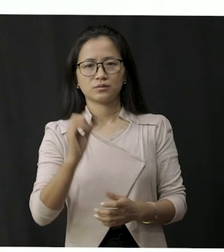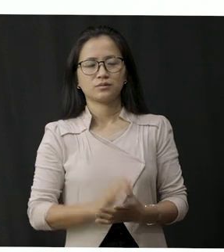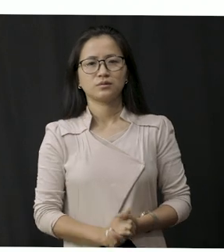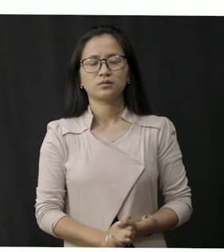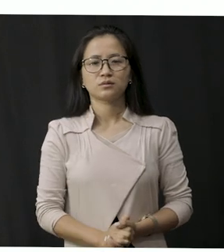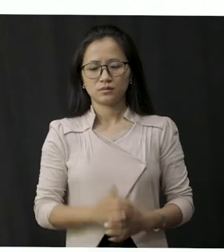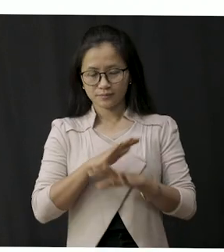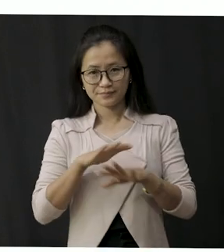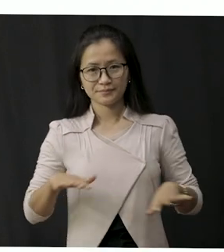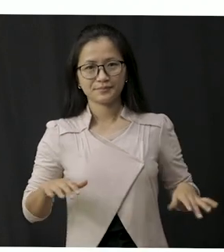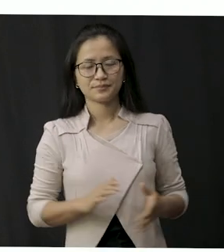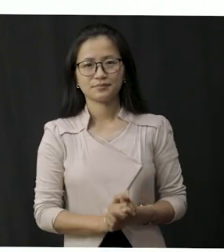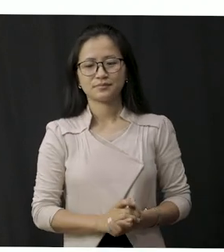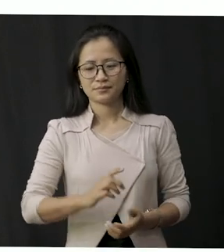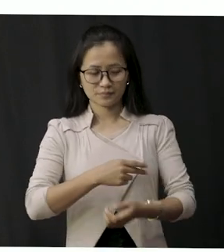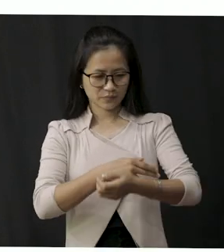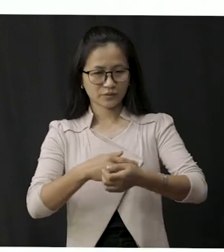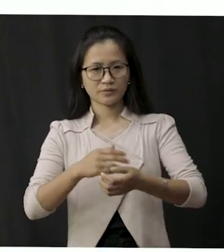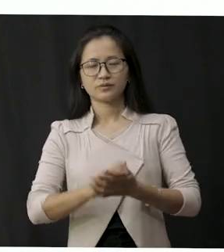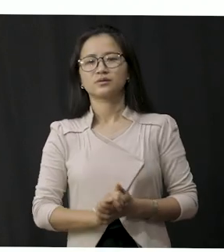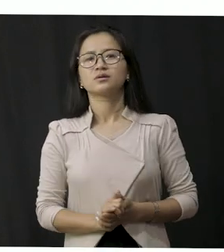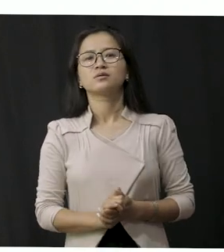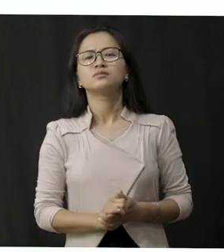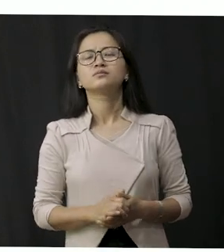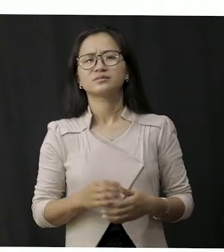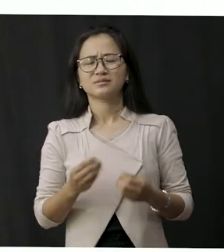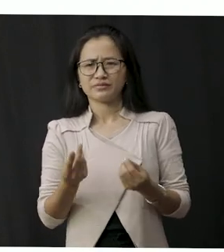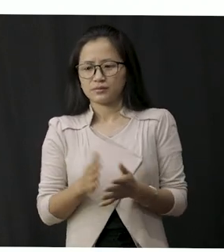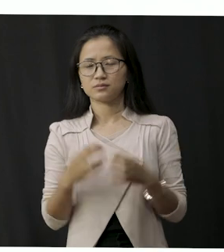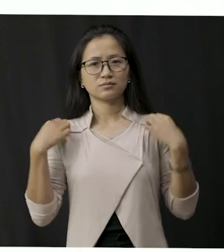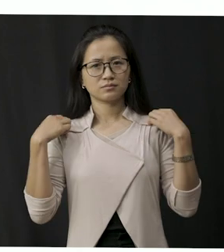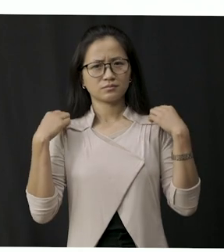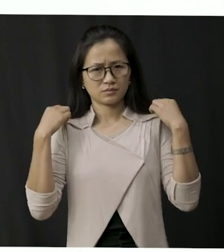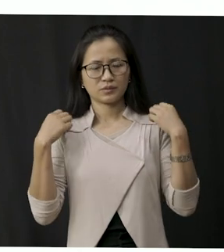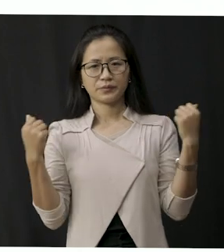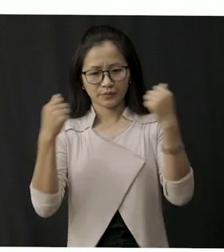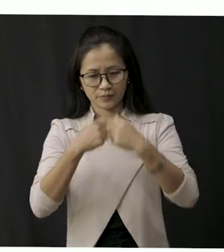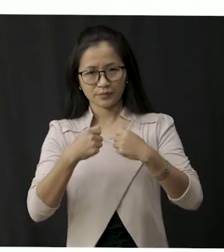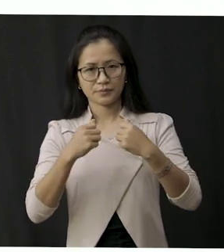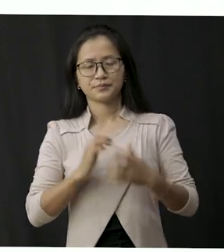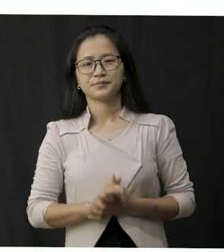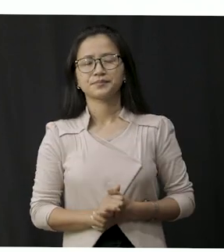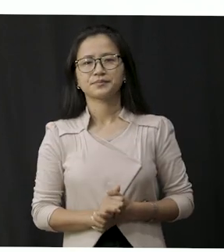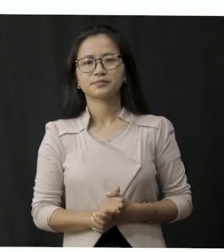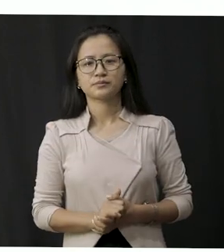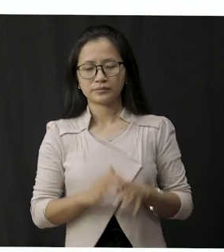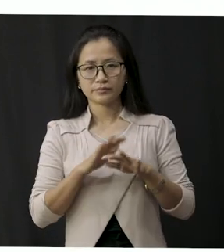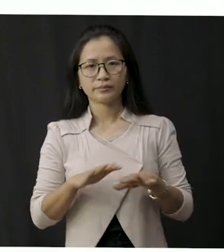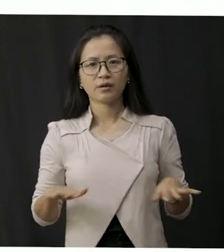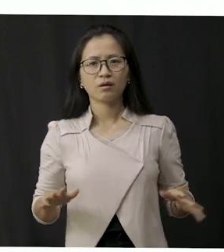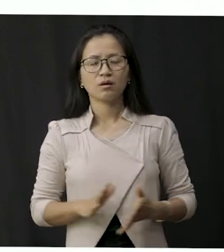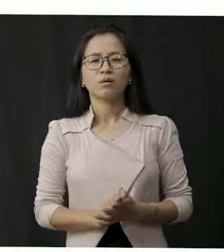So students the name of the lesson itself is Clothes We Wear. So students